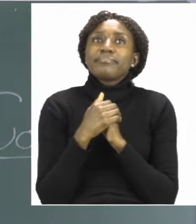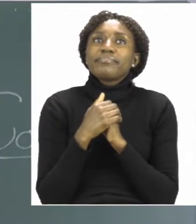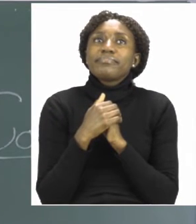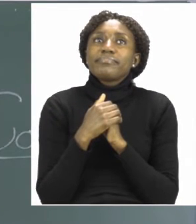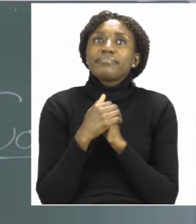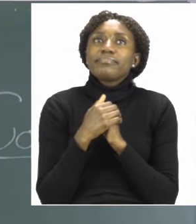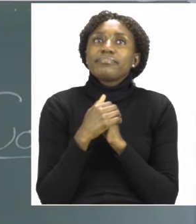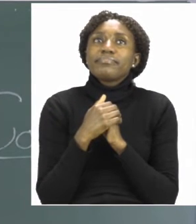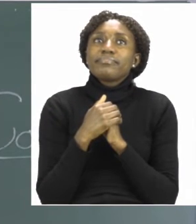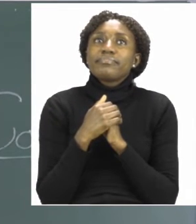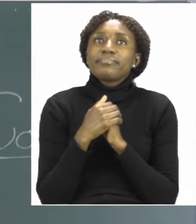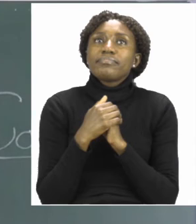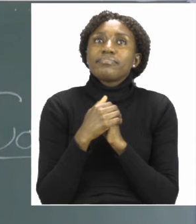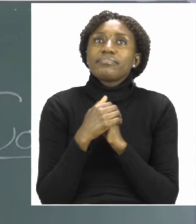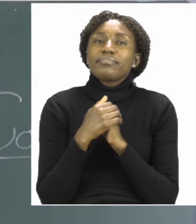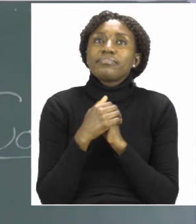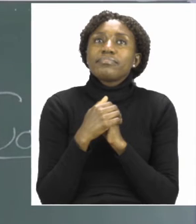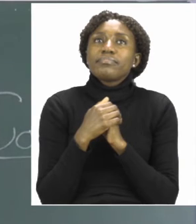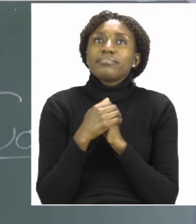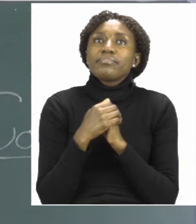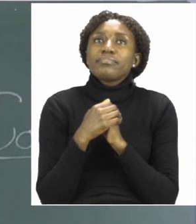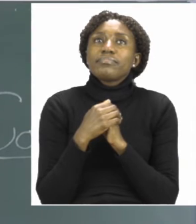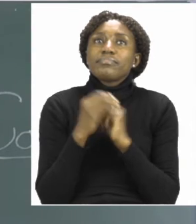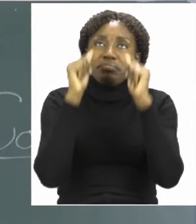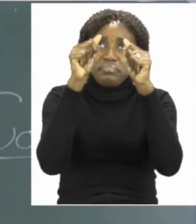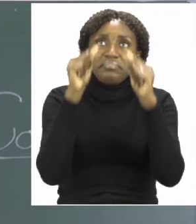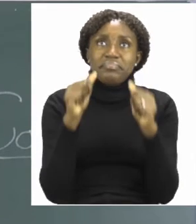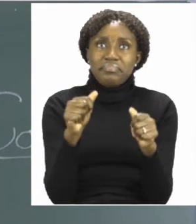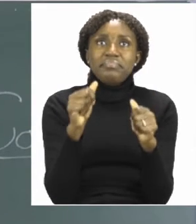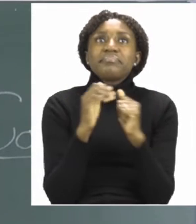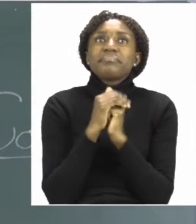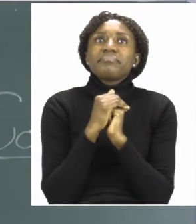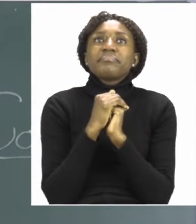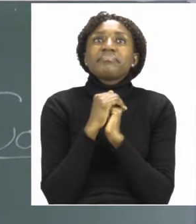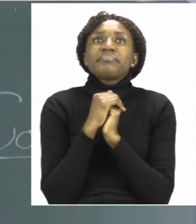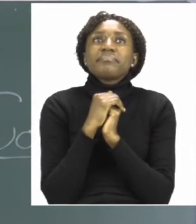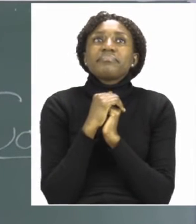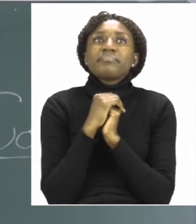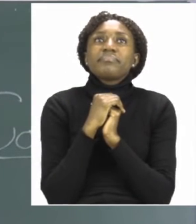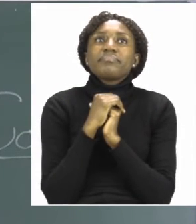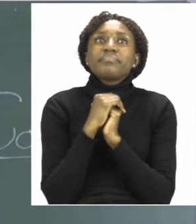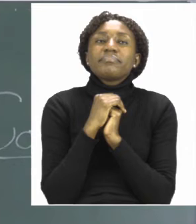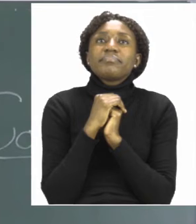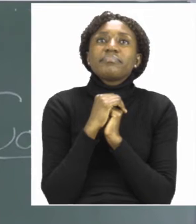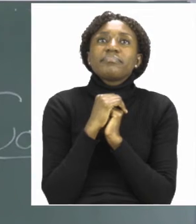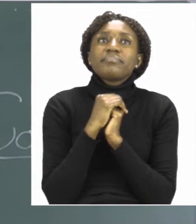we are going to paste it over there in the clouds.